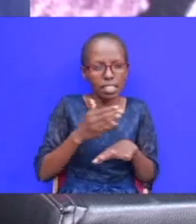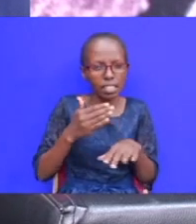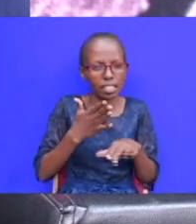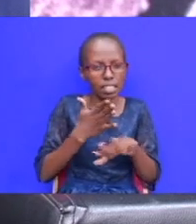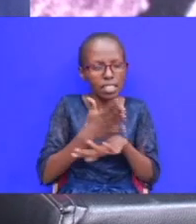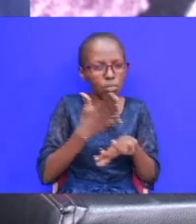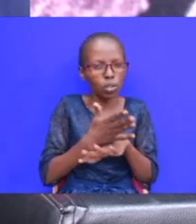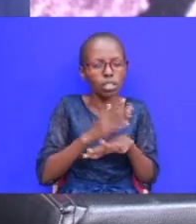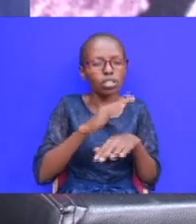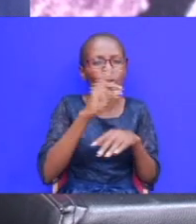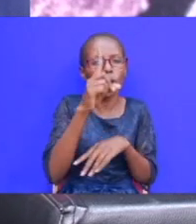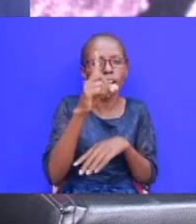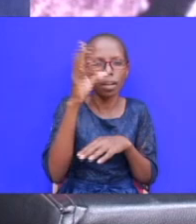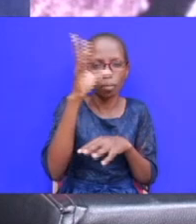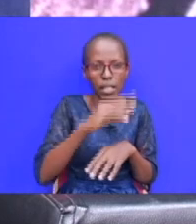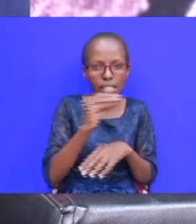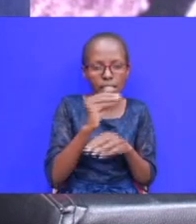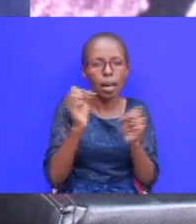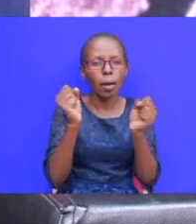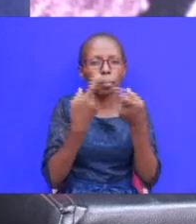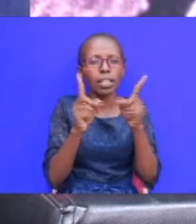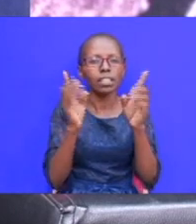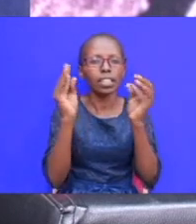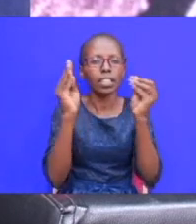lie but 99 true